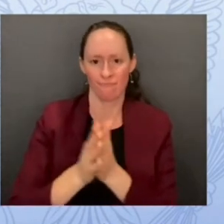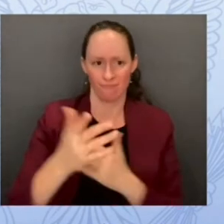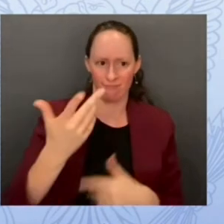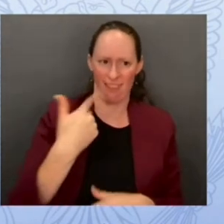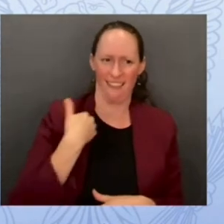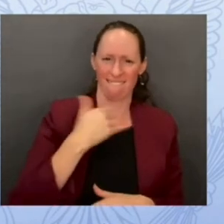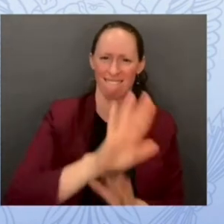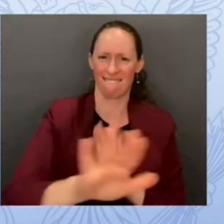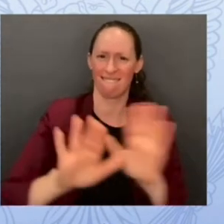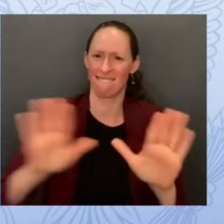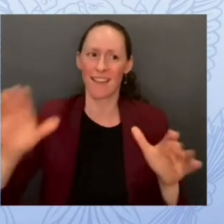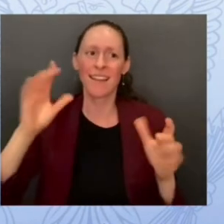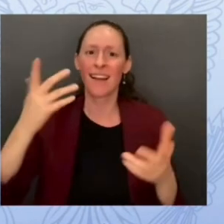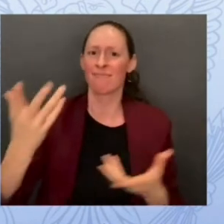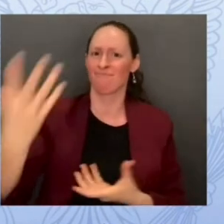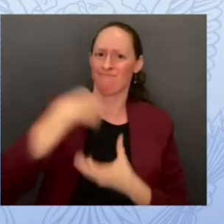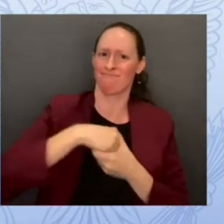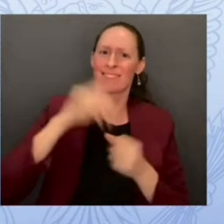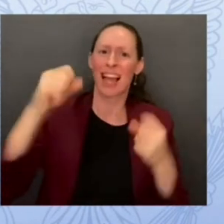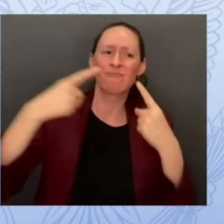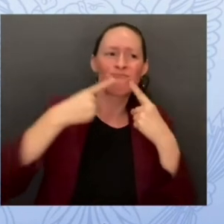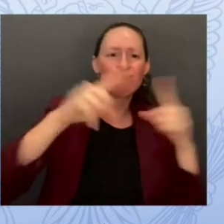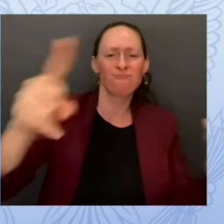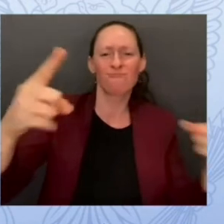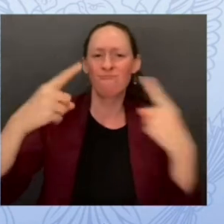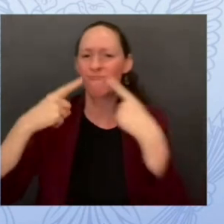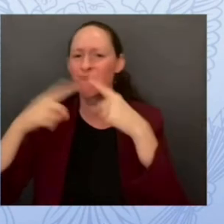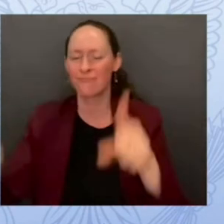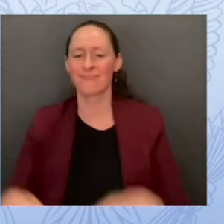thank you all for what you're doing thanks